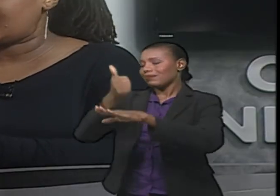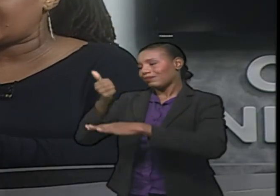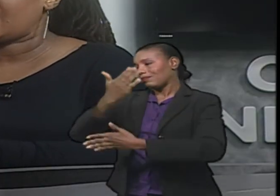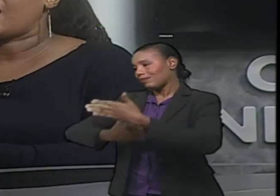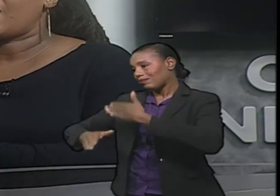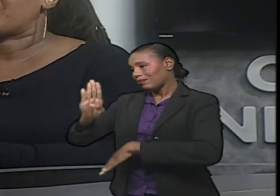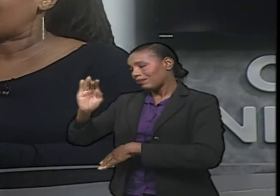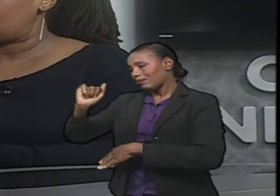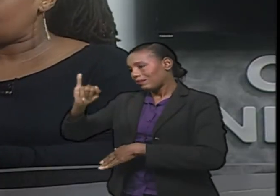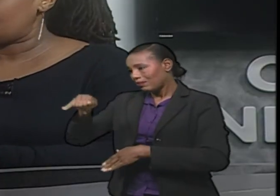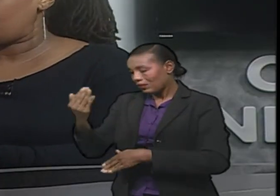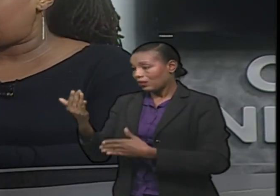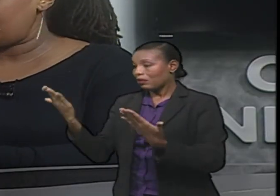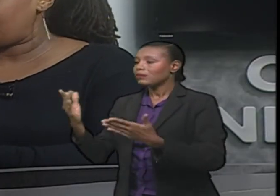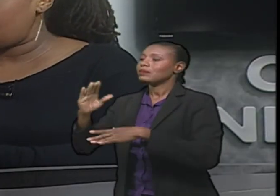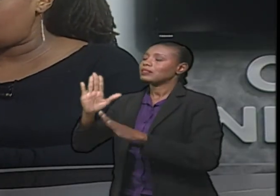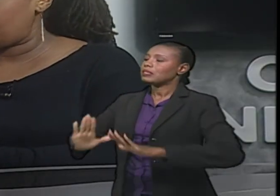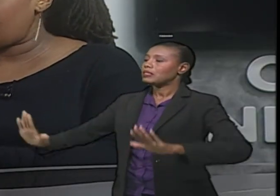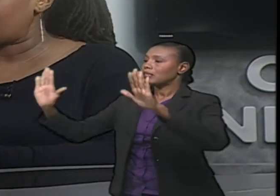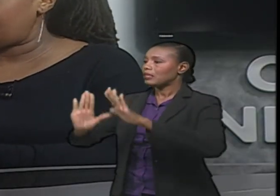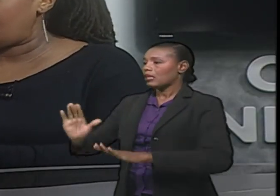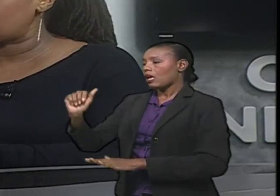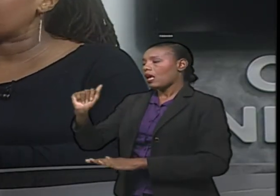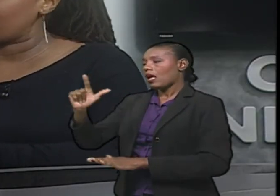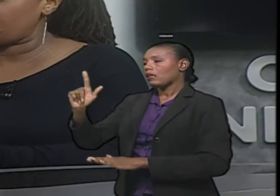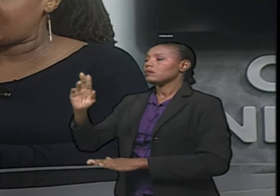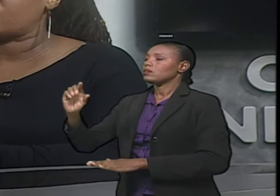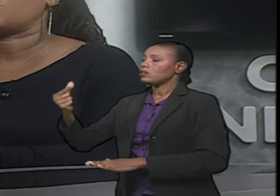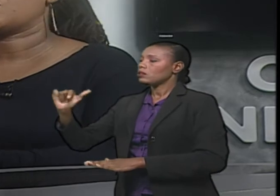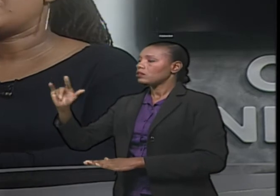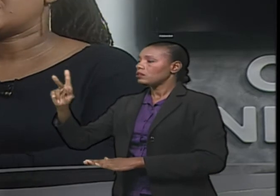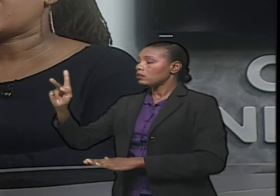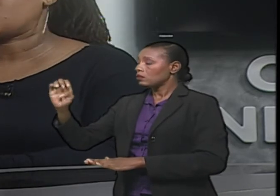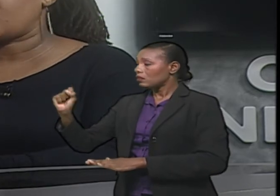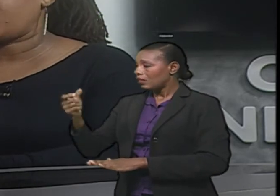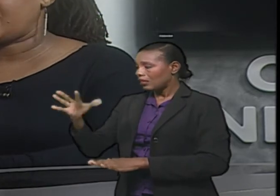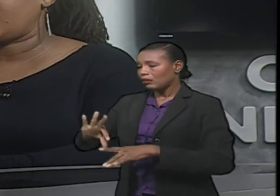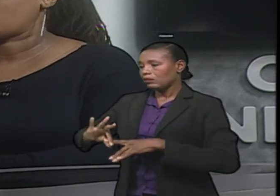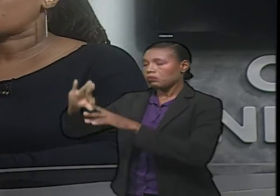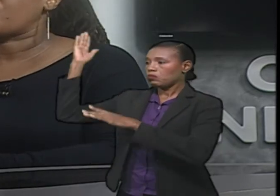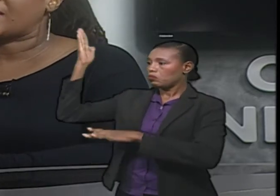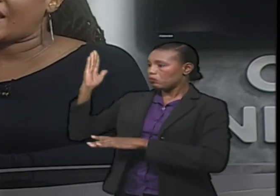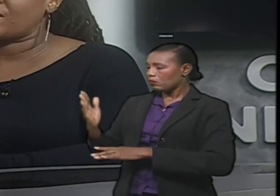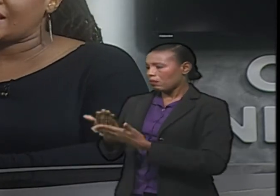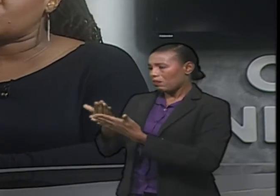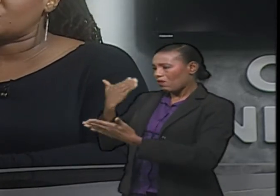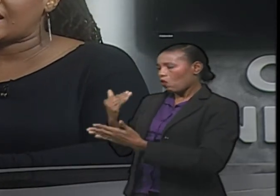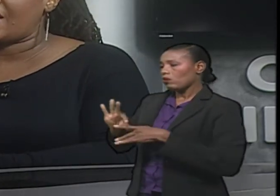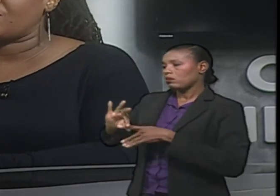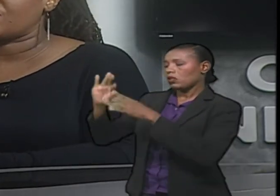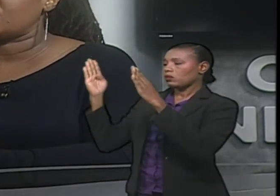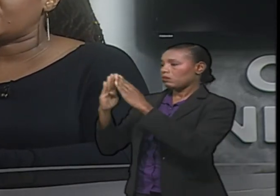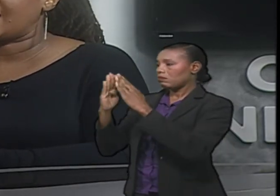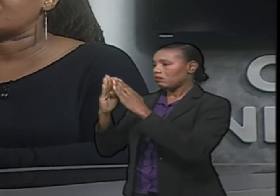is this Sunday. Al Jiltz is going to be the featured speaker at the relaunch but before the relaunch there's going to be the special general meeting where we're going to have elections